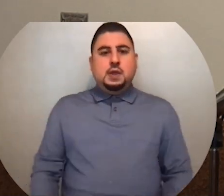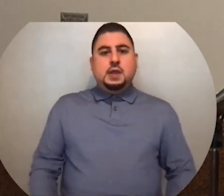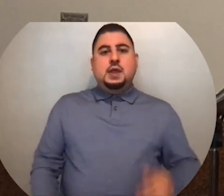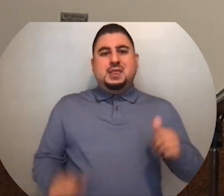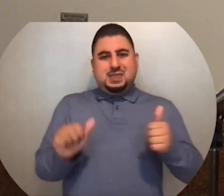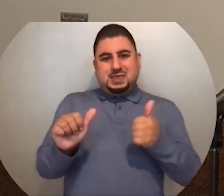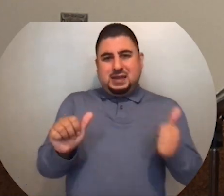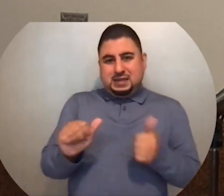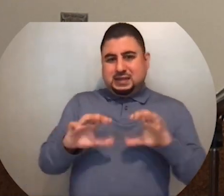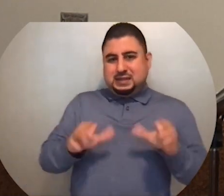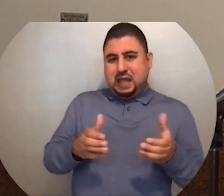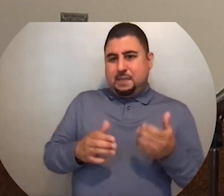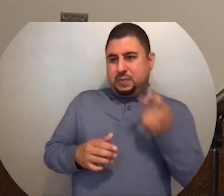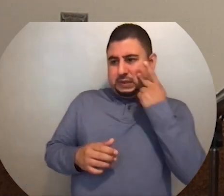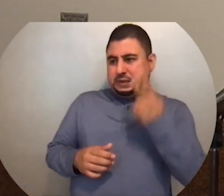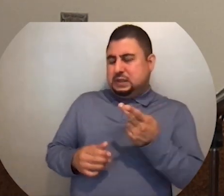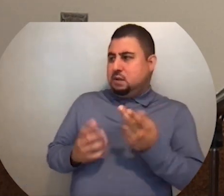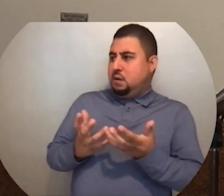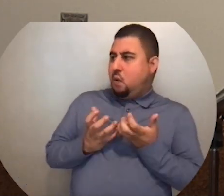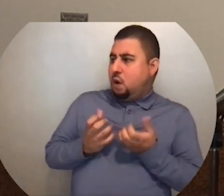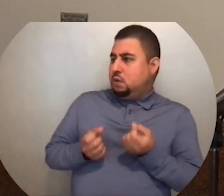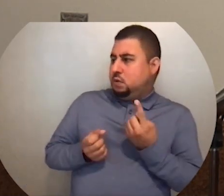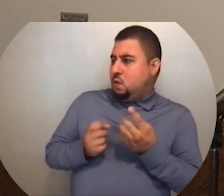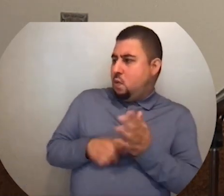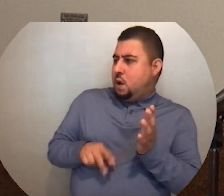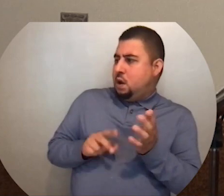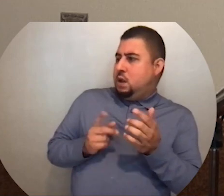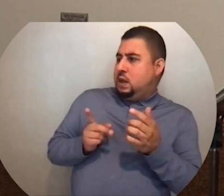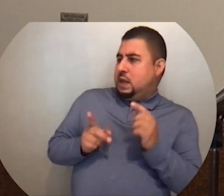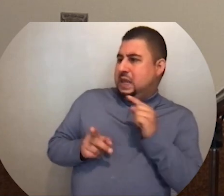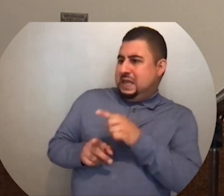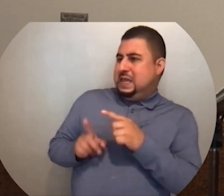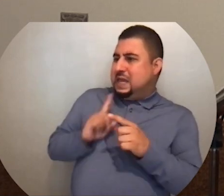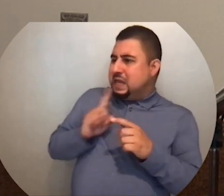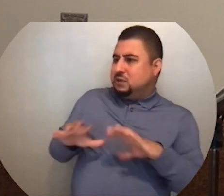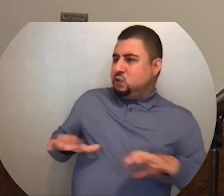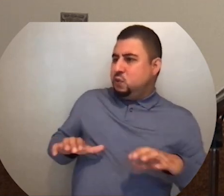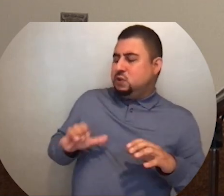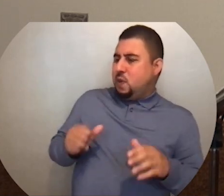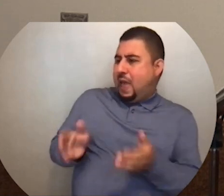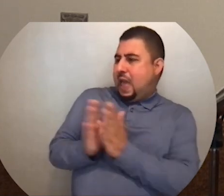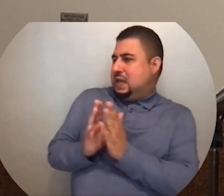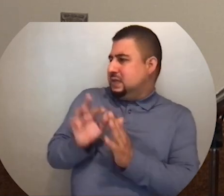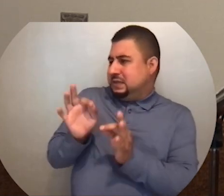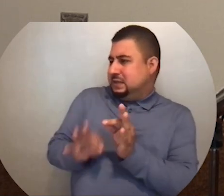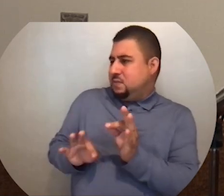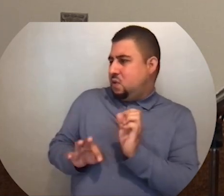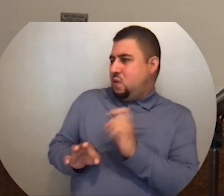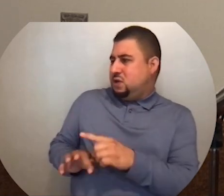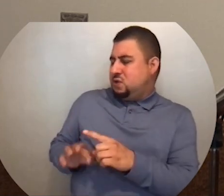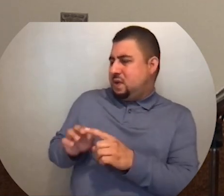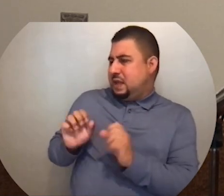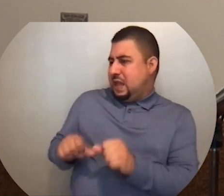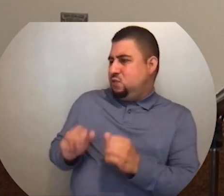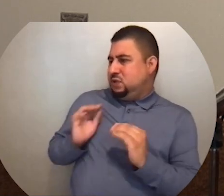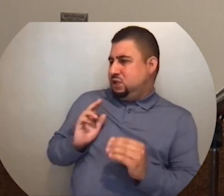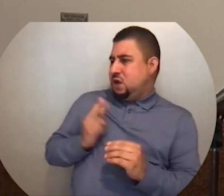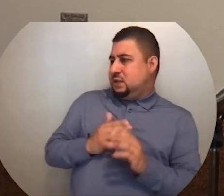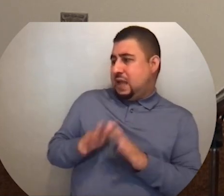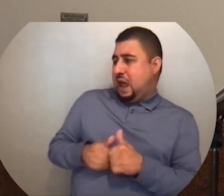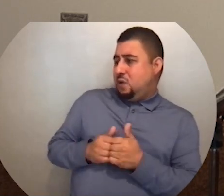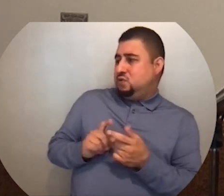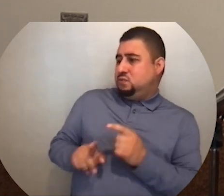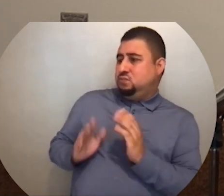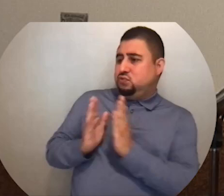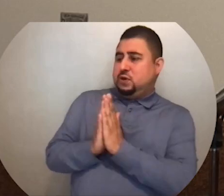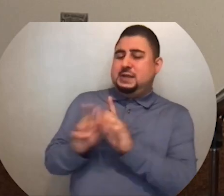disciples see this, and they're yearning to understand what he's doing, and so they just ask the simple question, Master, can you teach us